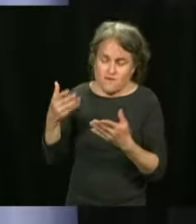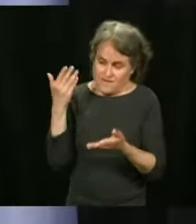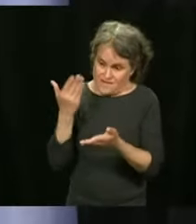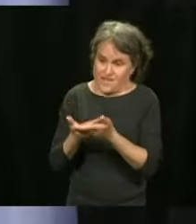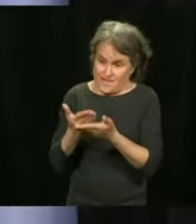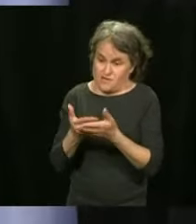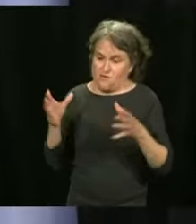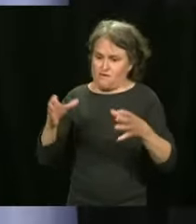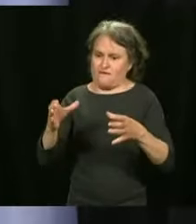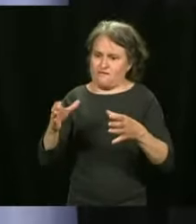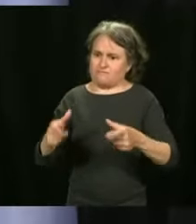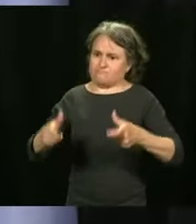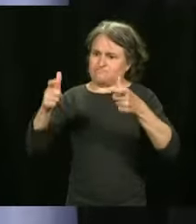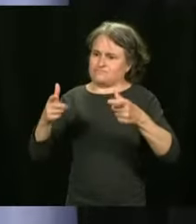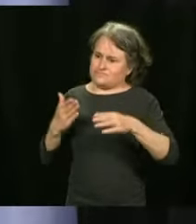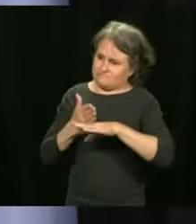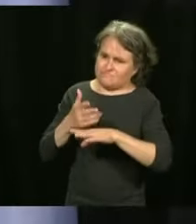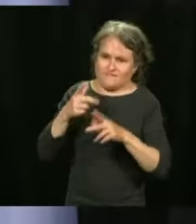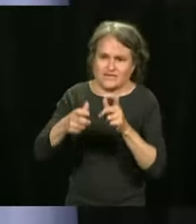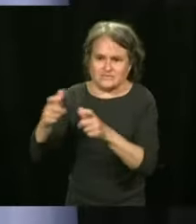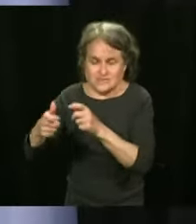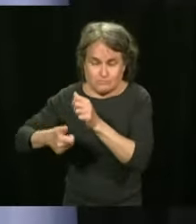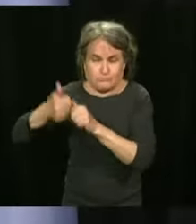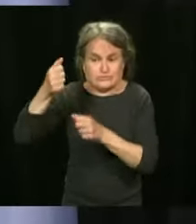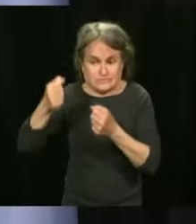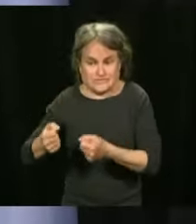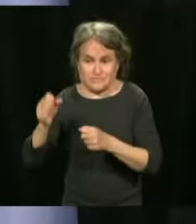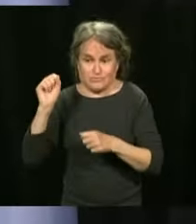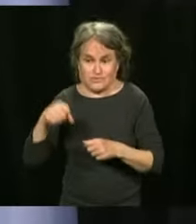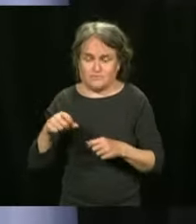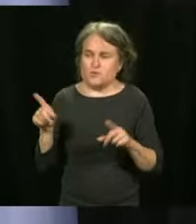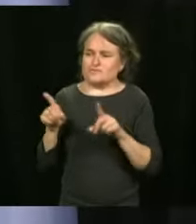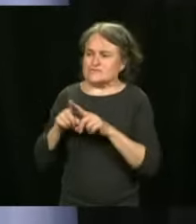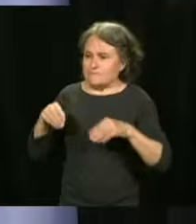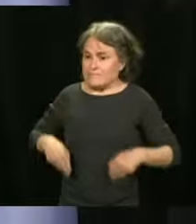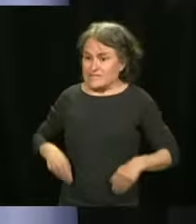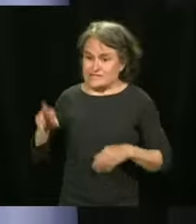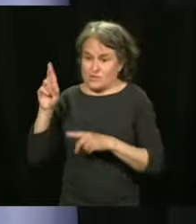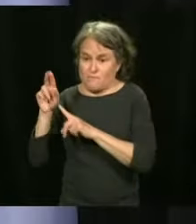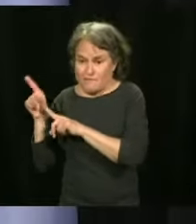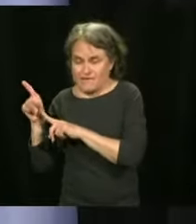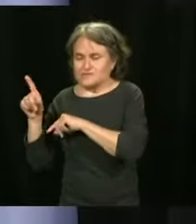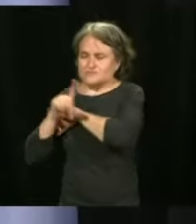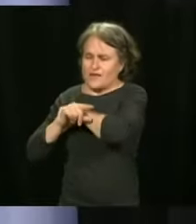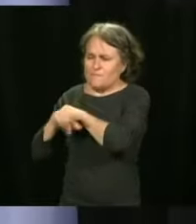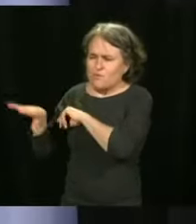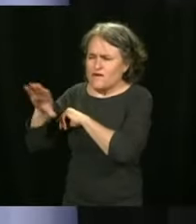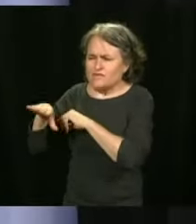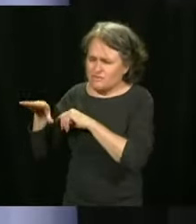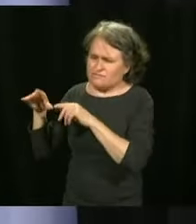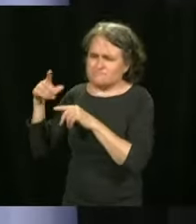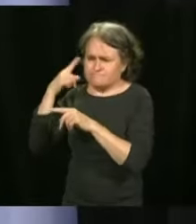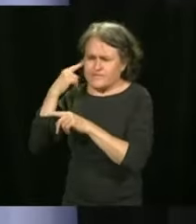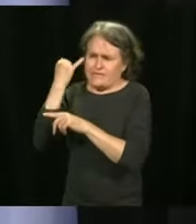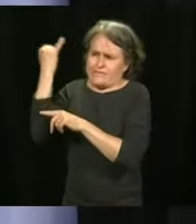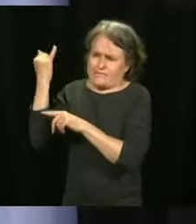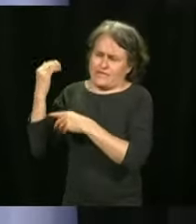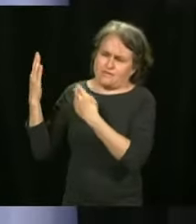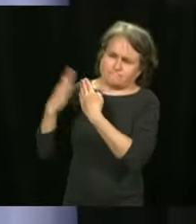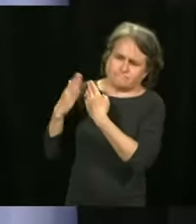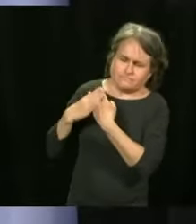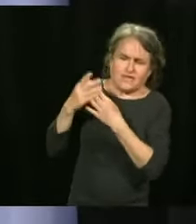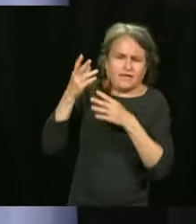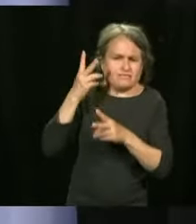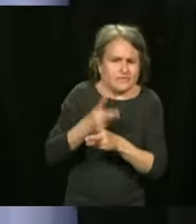to have with Minister Roberge and his staff, we have to be careful with the exam period. We just want to be sure that we're doing things correctly